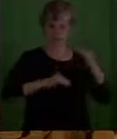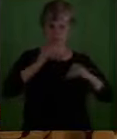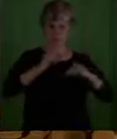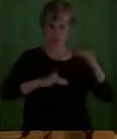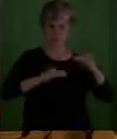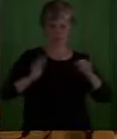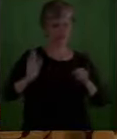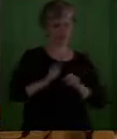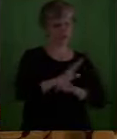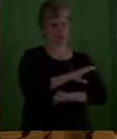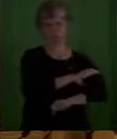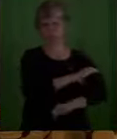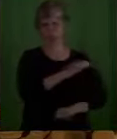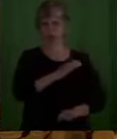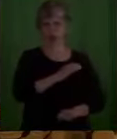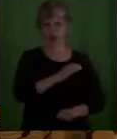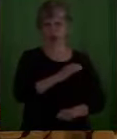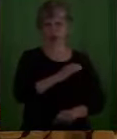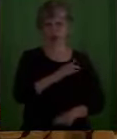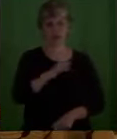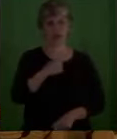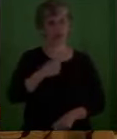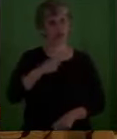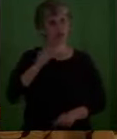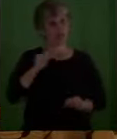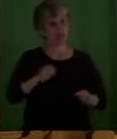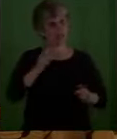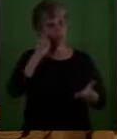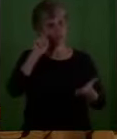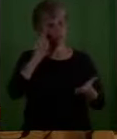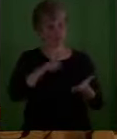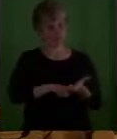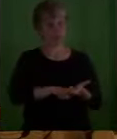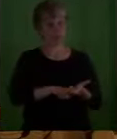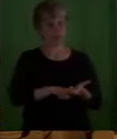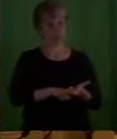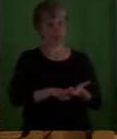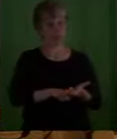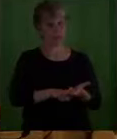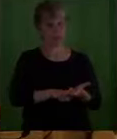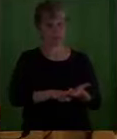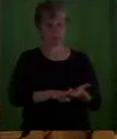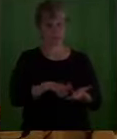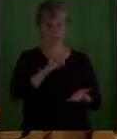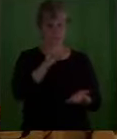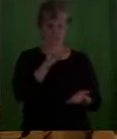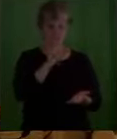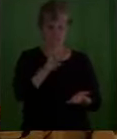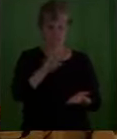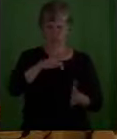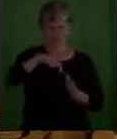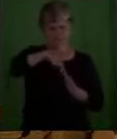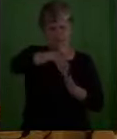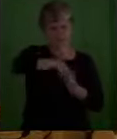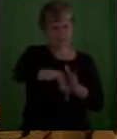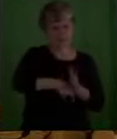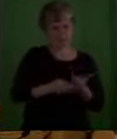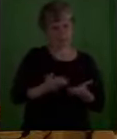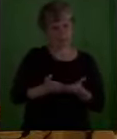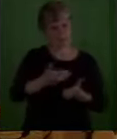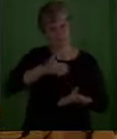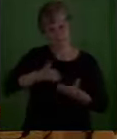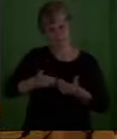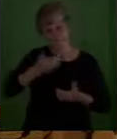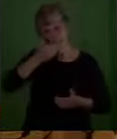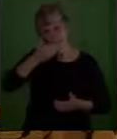were able to recognize more deeply and truly than we did before that this is the font